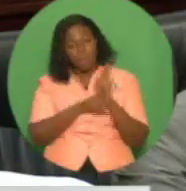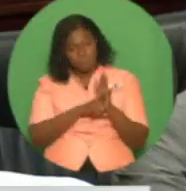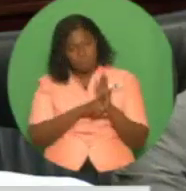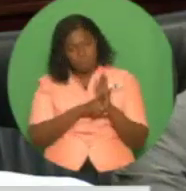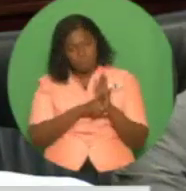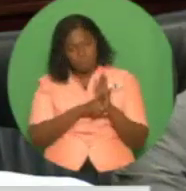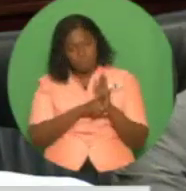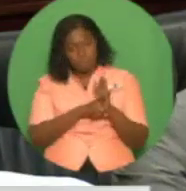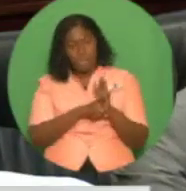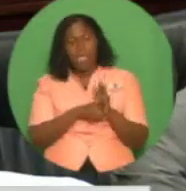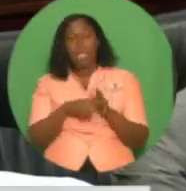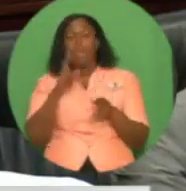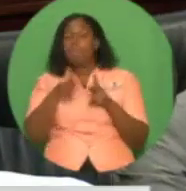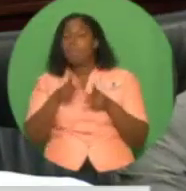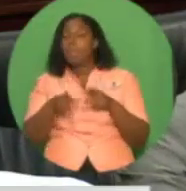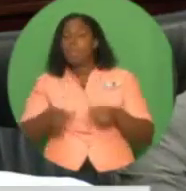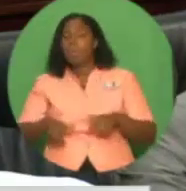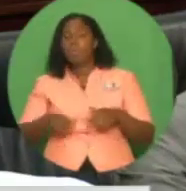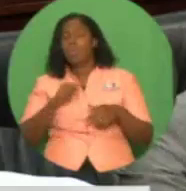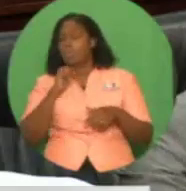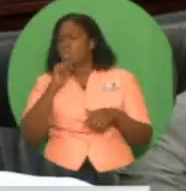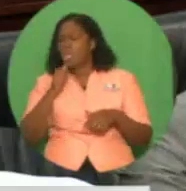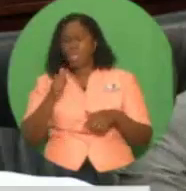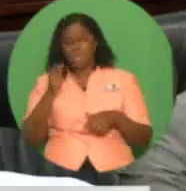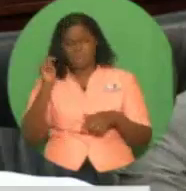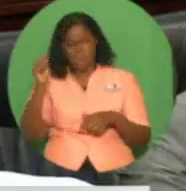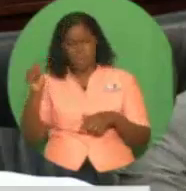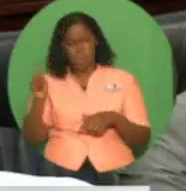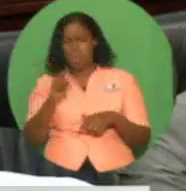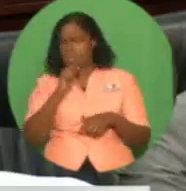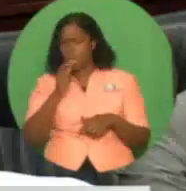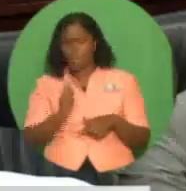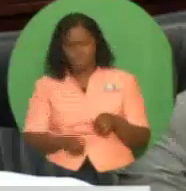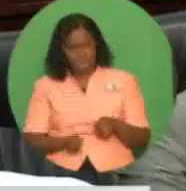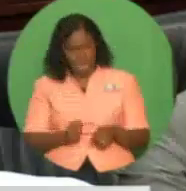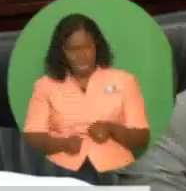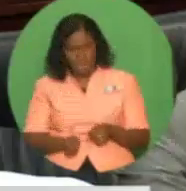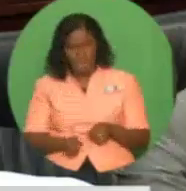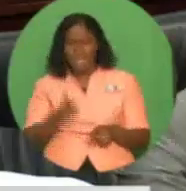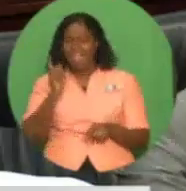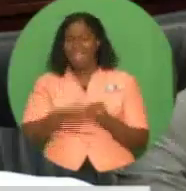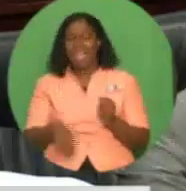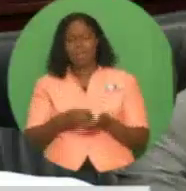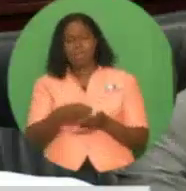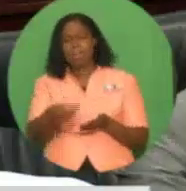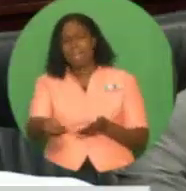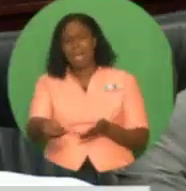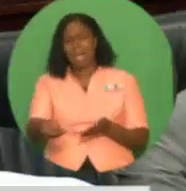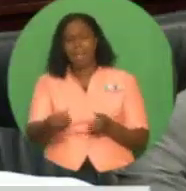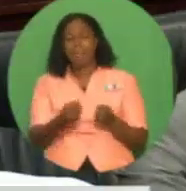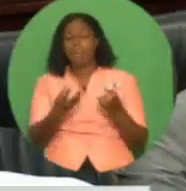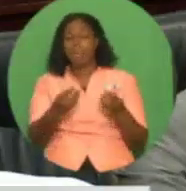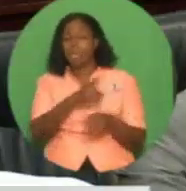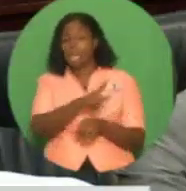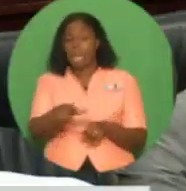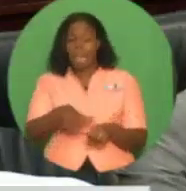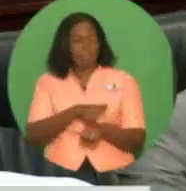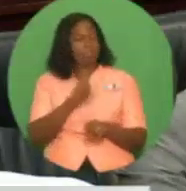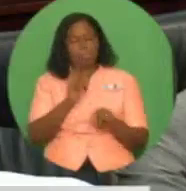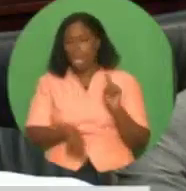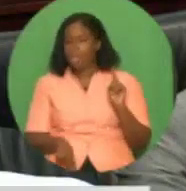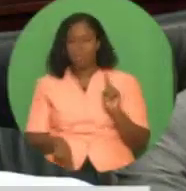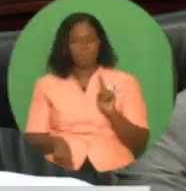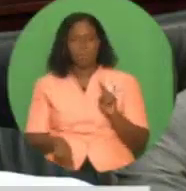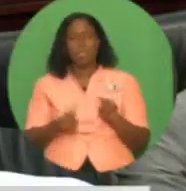the legislation or the regulations and guidelines. I now come to the estimates of revenue and expenditure for fiscal 2019.